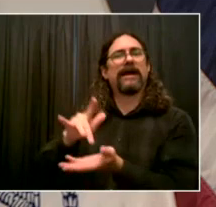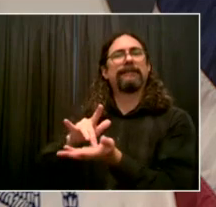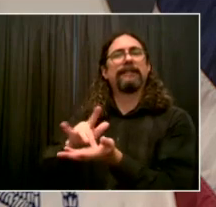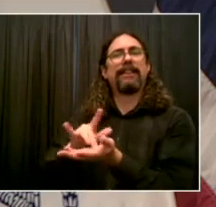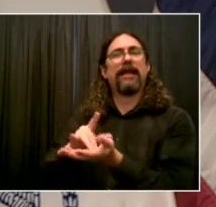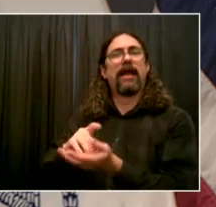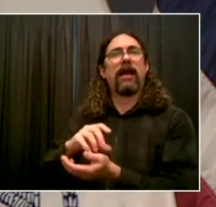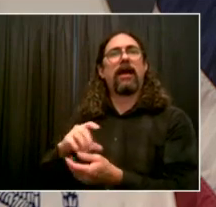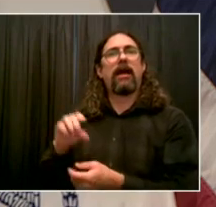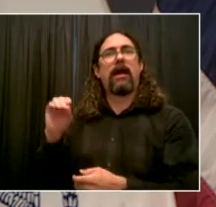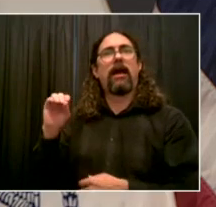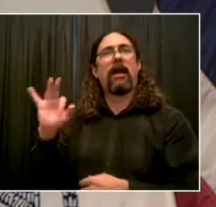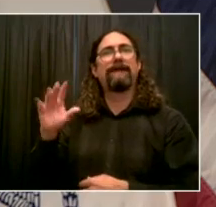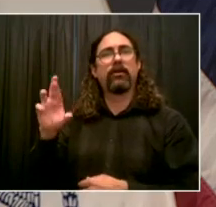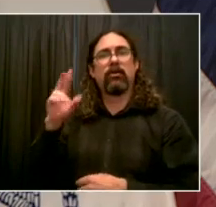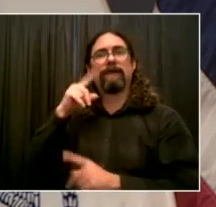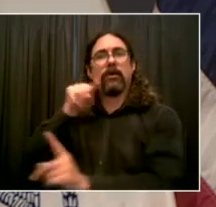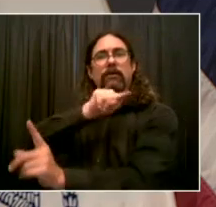Mukherjee.